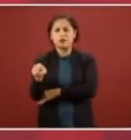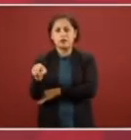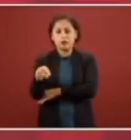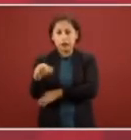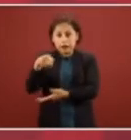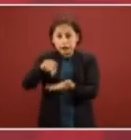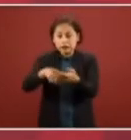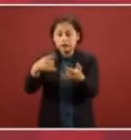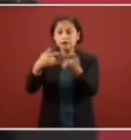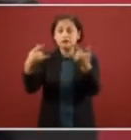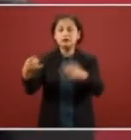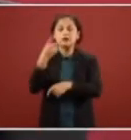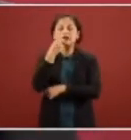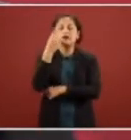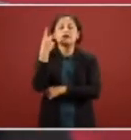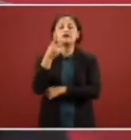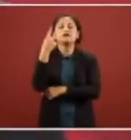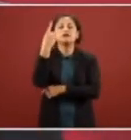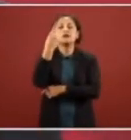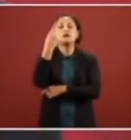or the gang leader